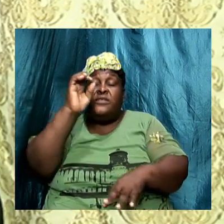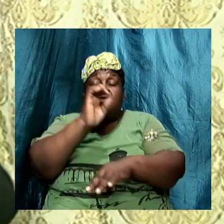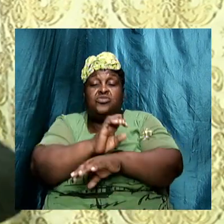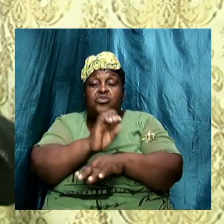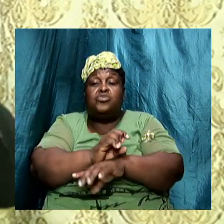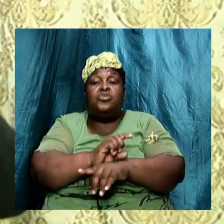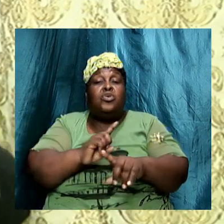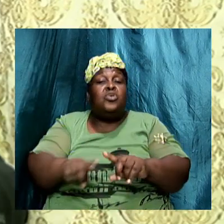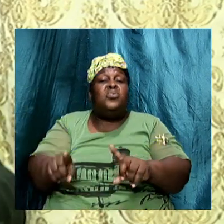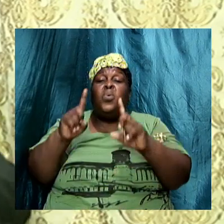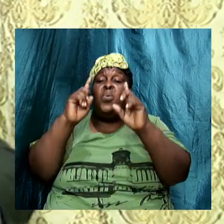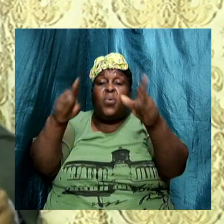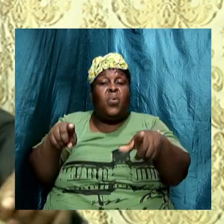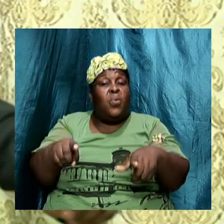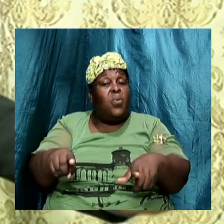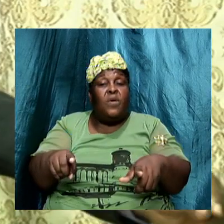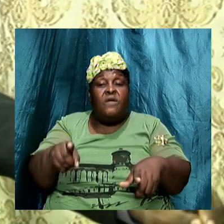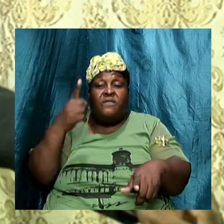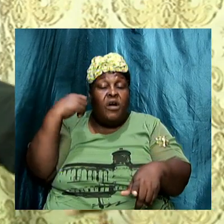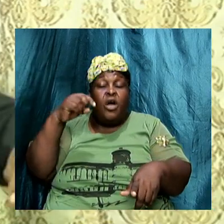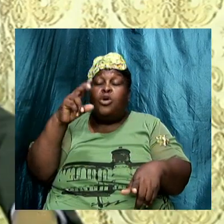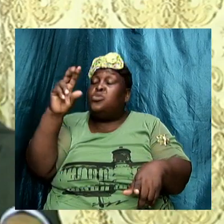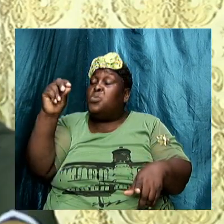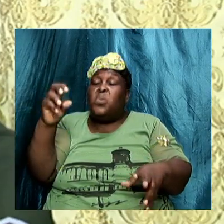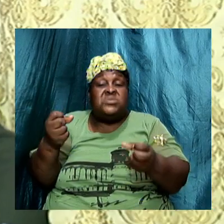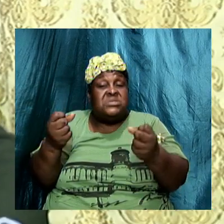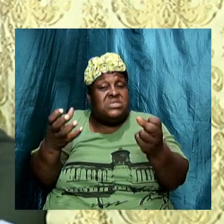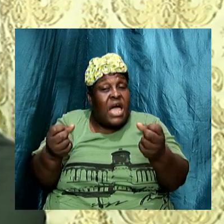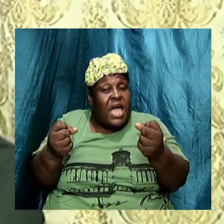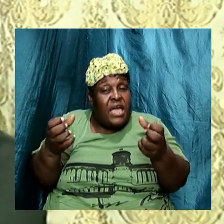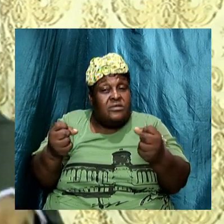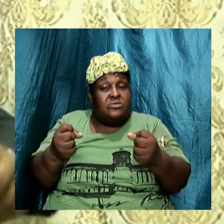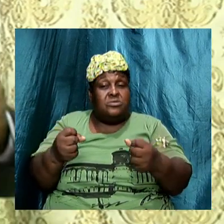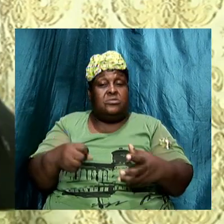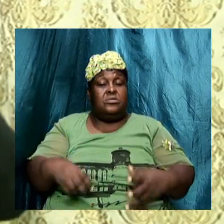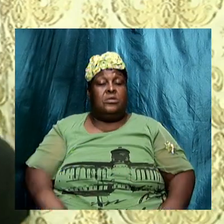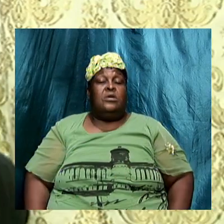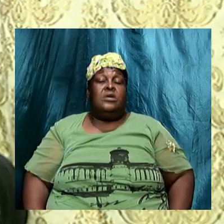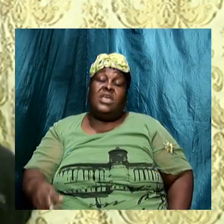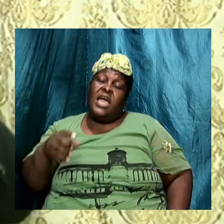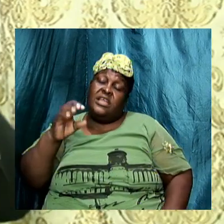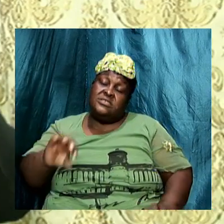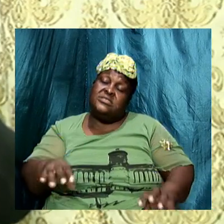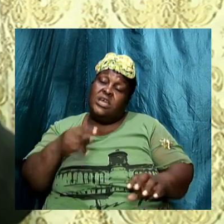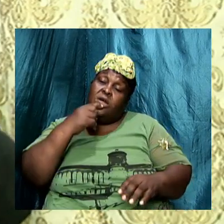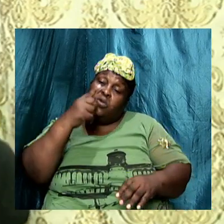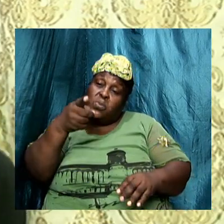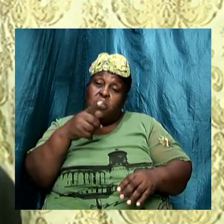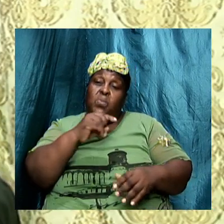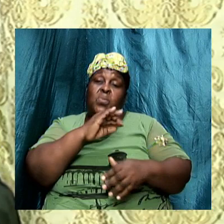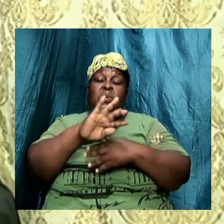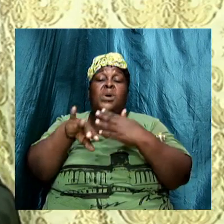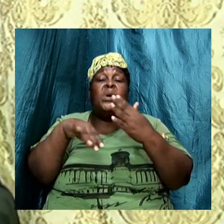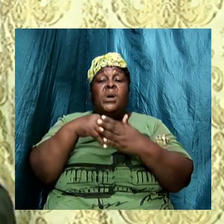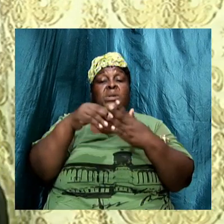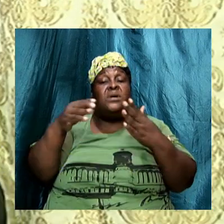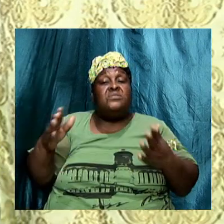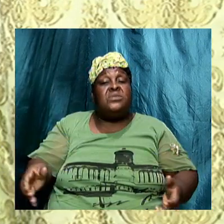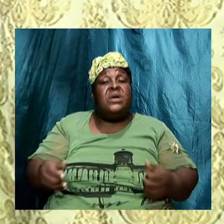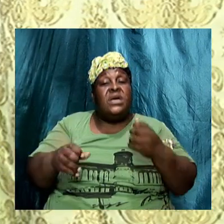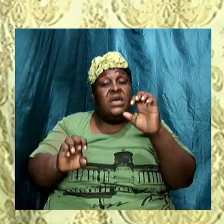church and you are sick I can't tell you that when you come God will heal you but I can tell you that all you need to do to lift your faith